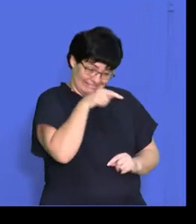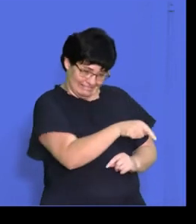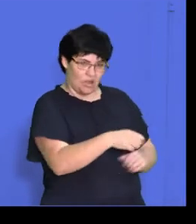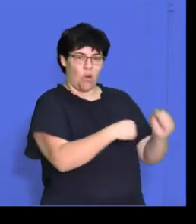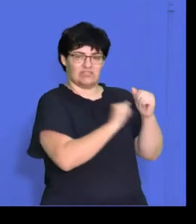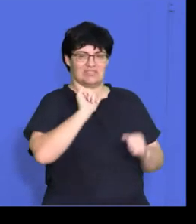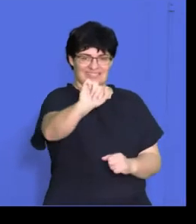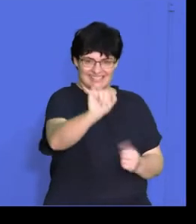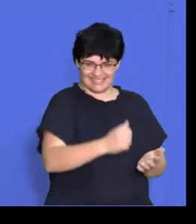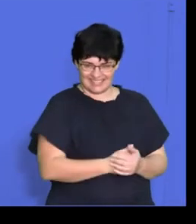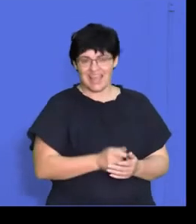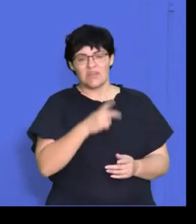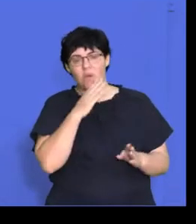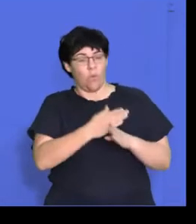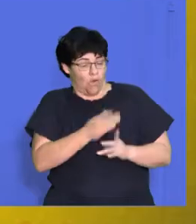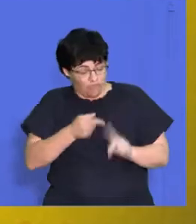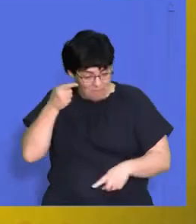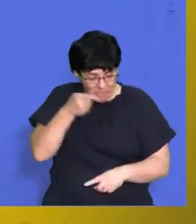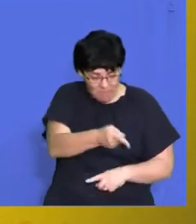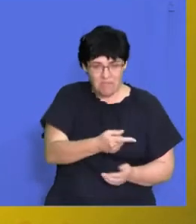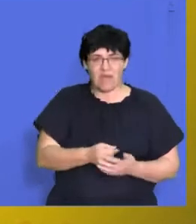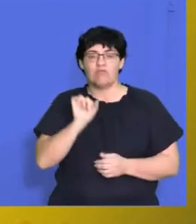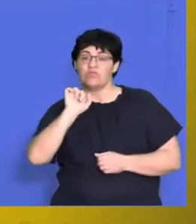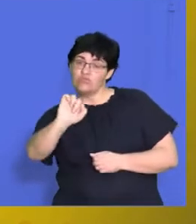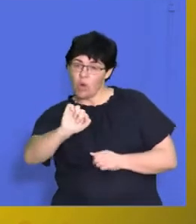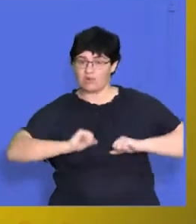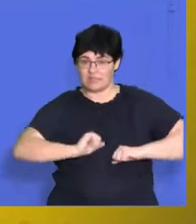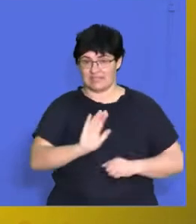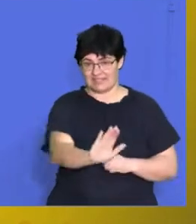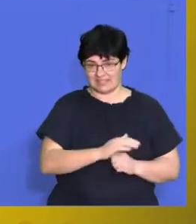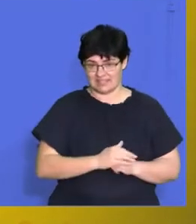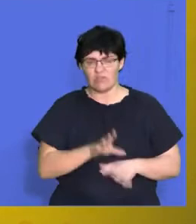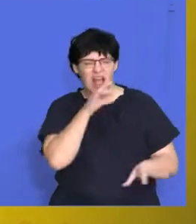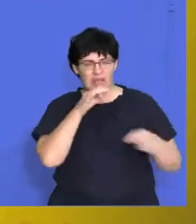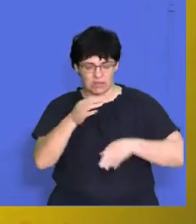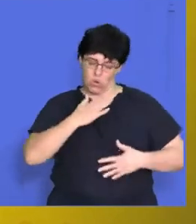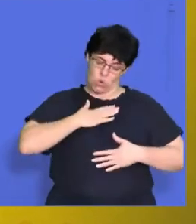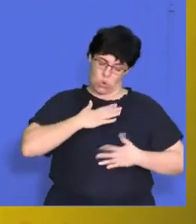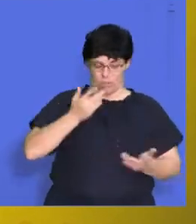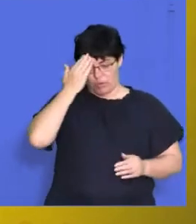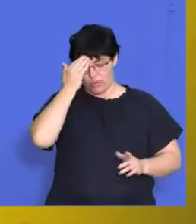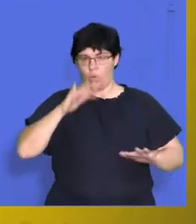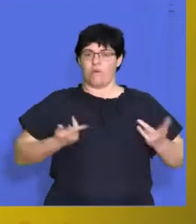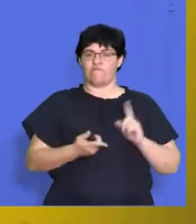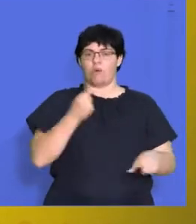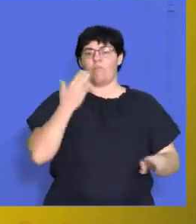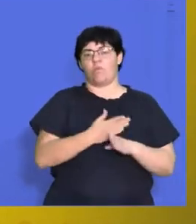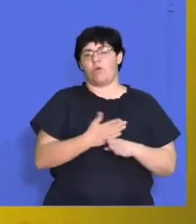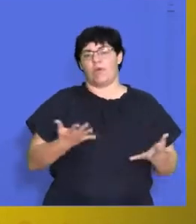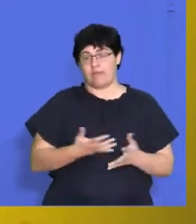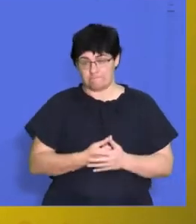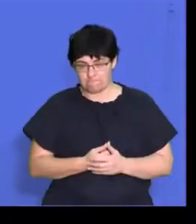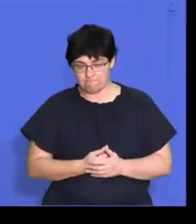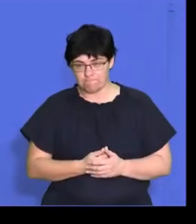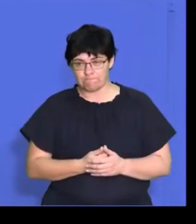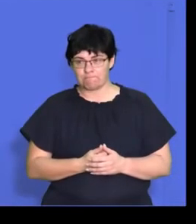so they know, right, this is where we're going to be working, right, this is your space here. So they're to feel comfortable that that's their little part of the